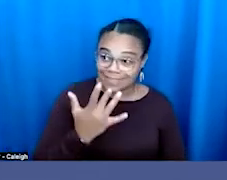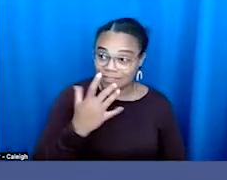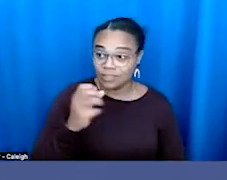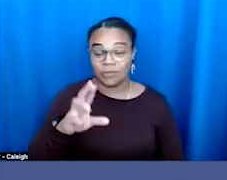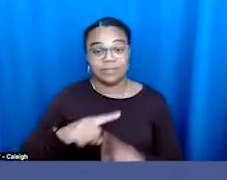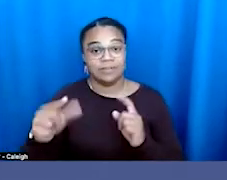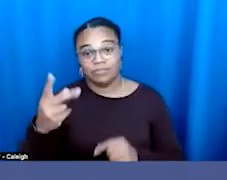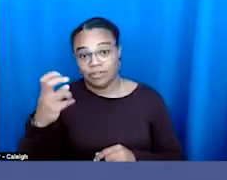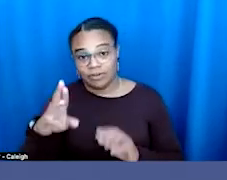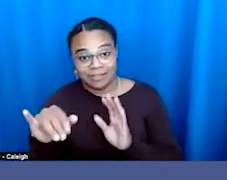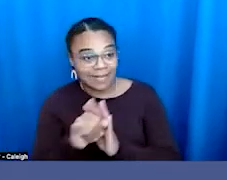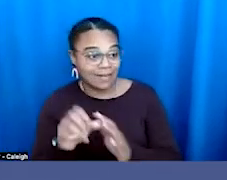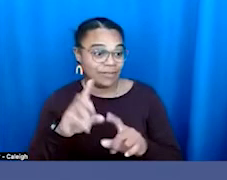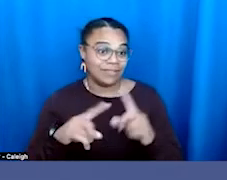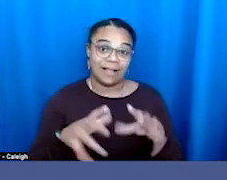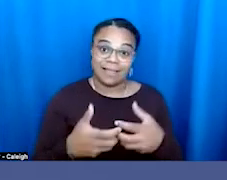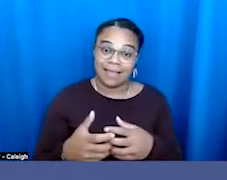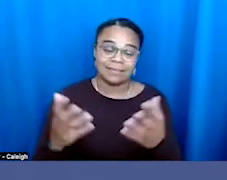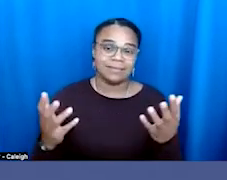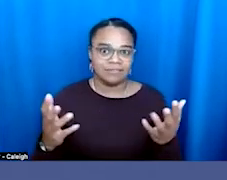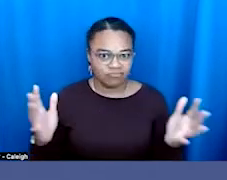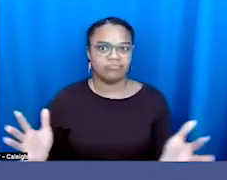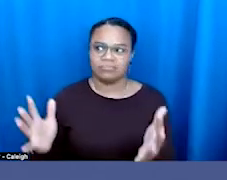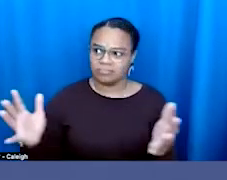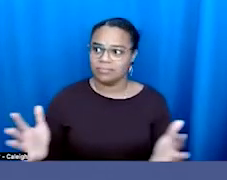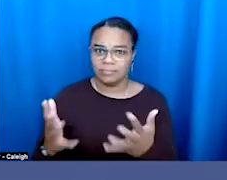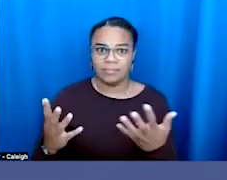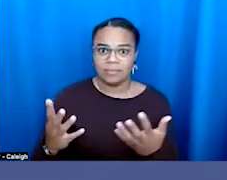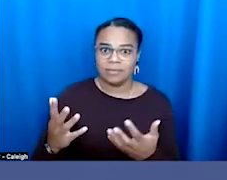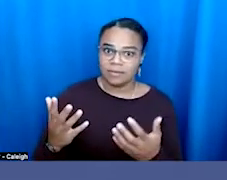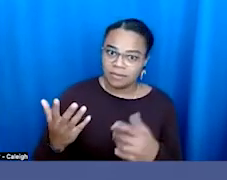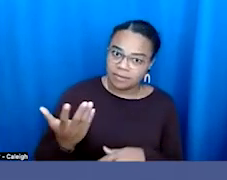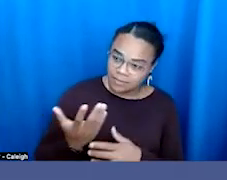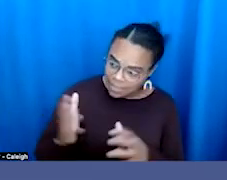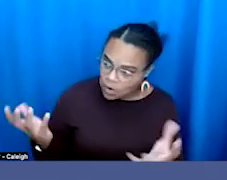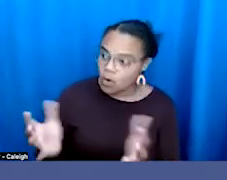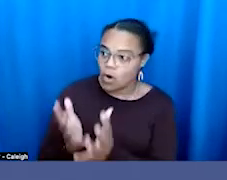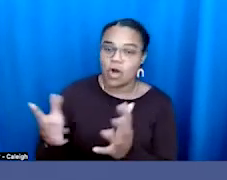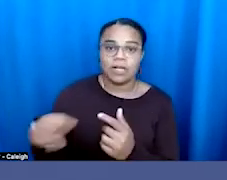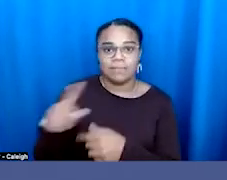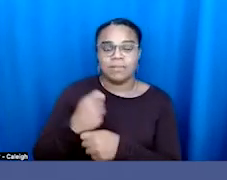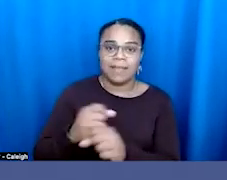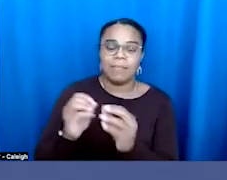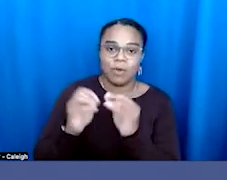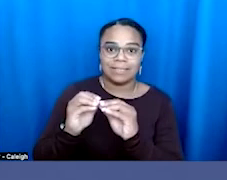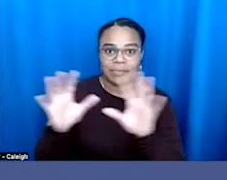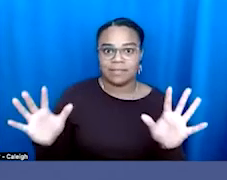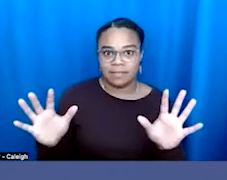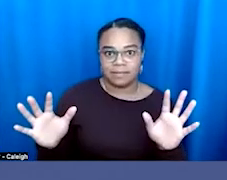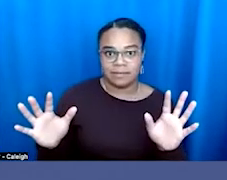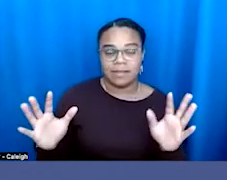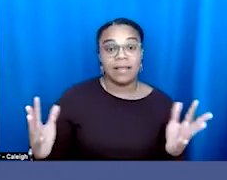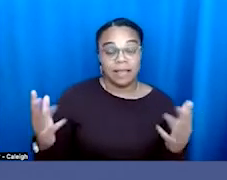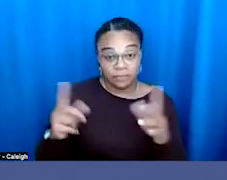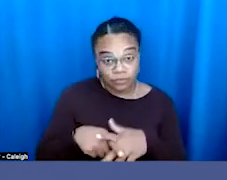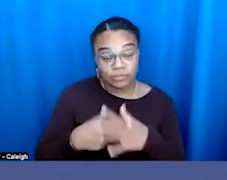push the needle, get them to make that more explicit, and to start having opportunities